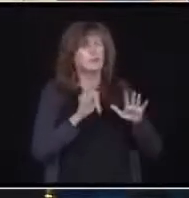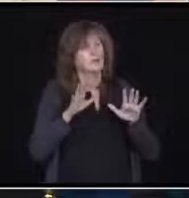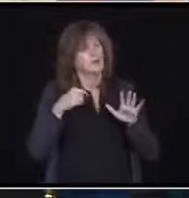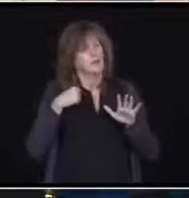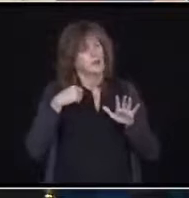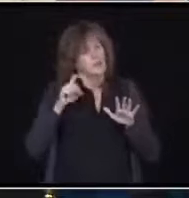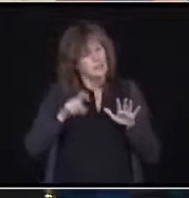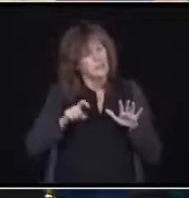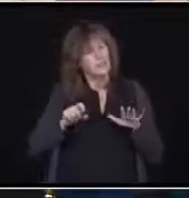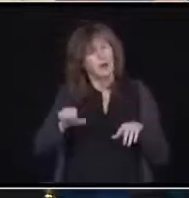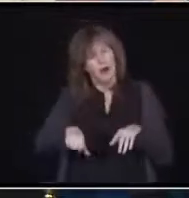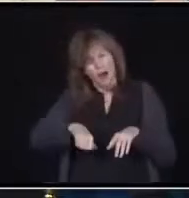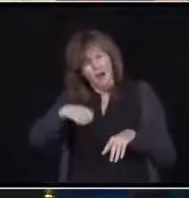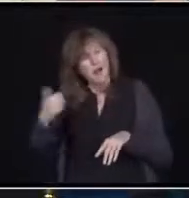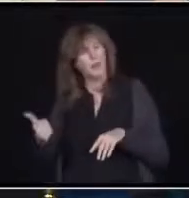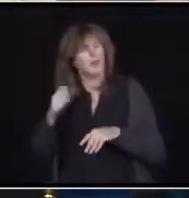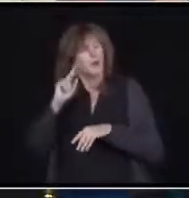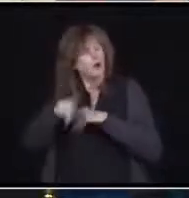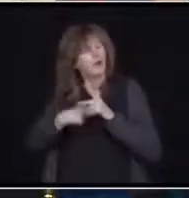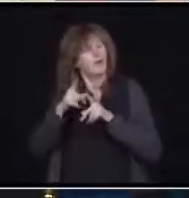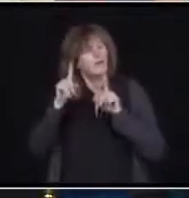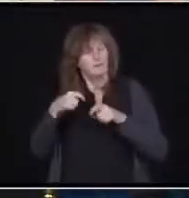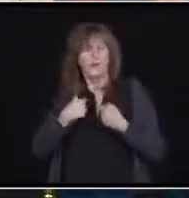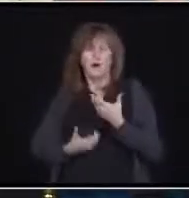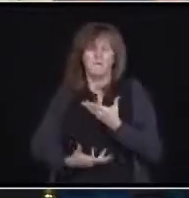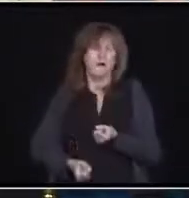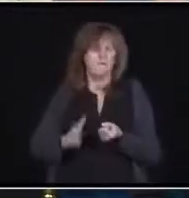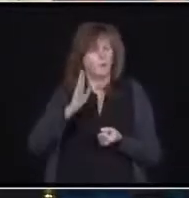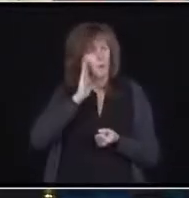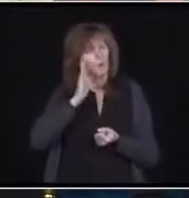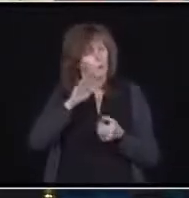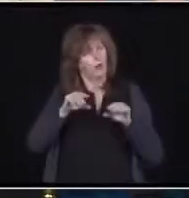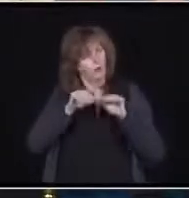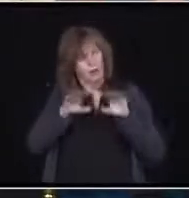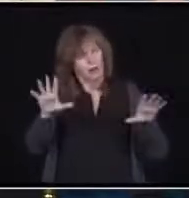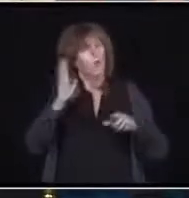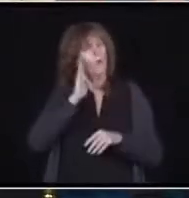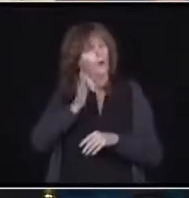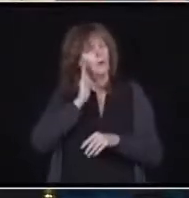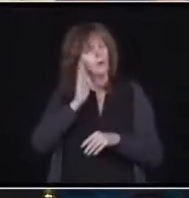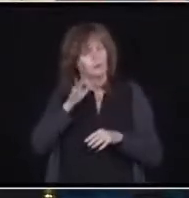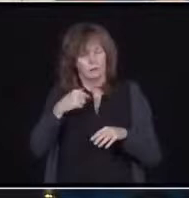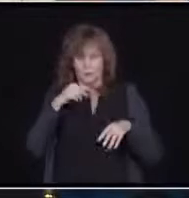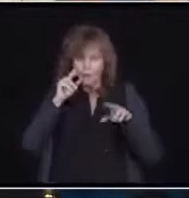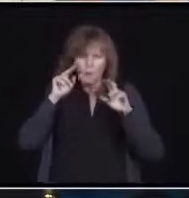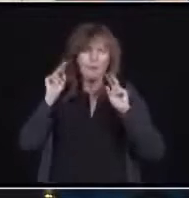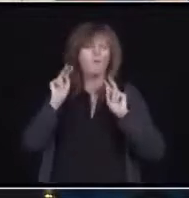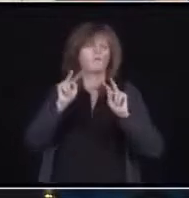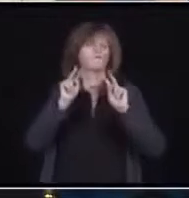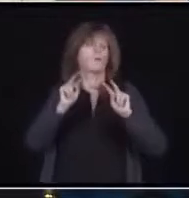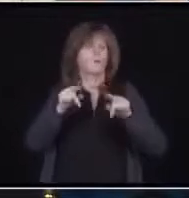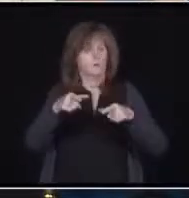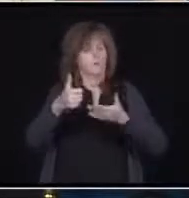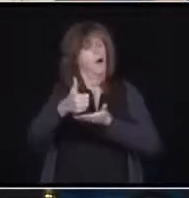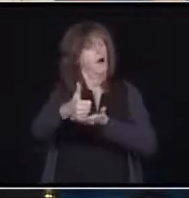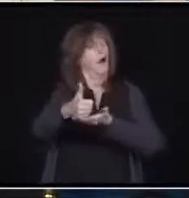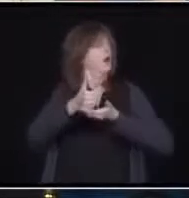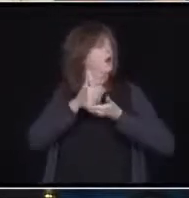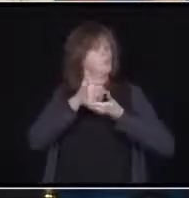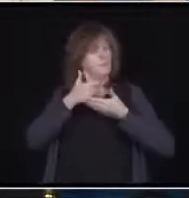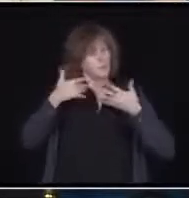I have confidence that they're going to get this out. And I really look forward to it. Because it's a game changer. The last thing is the lab technicians.